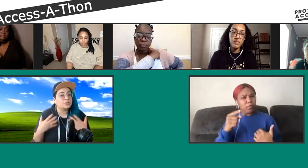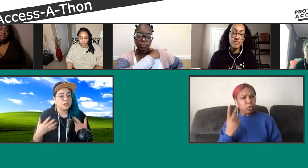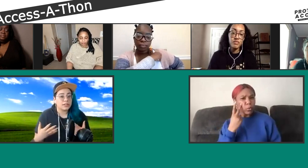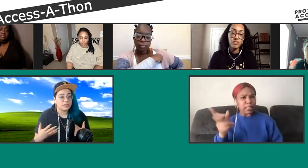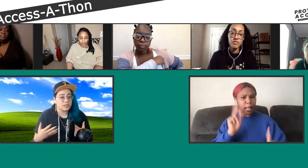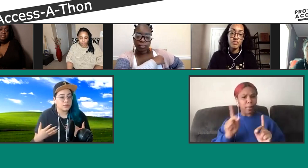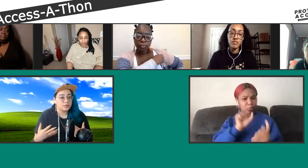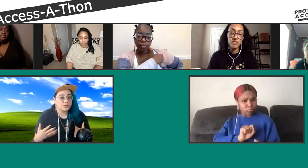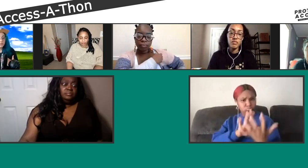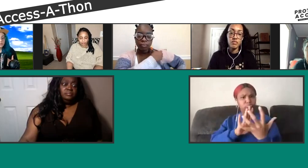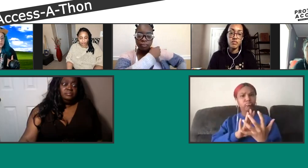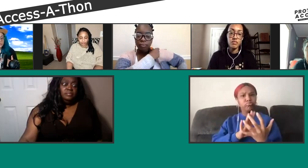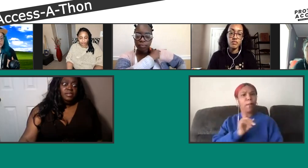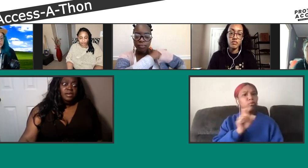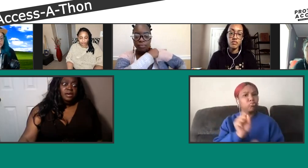allyship look like to you?